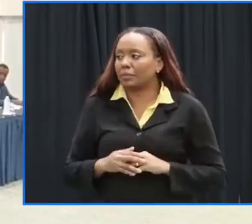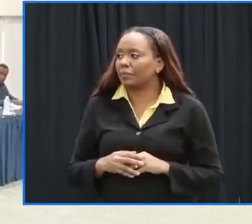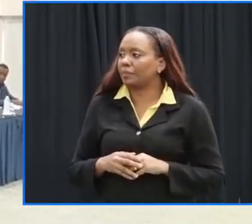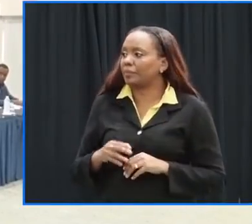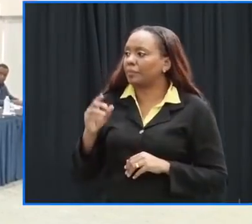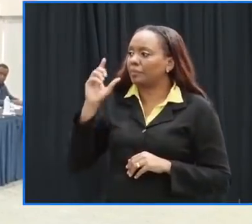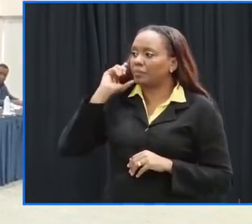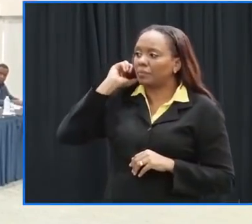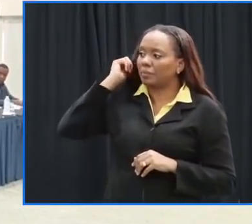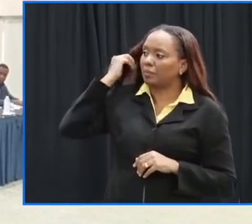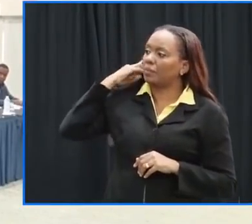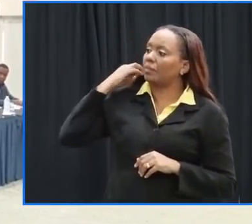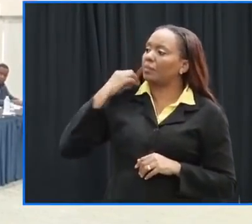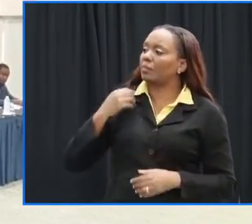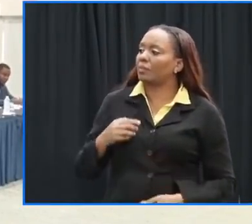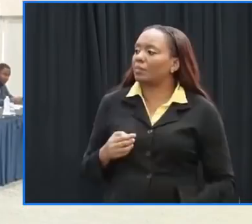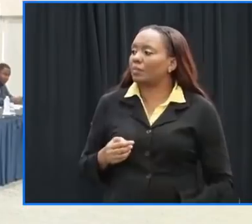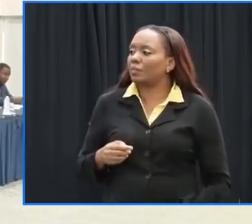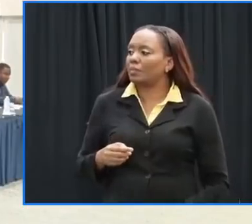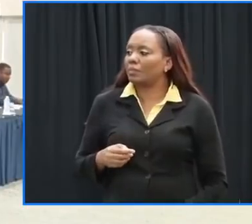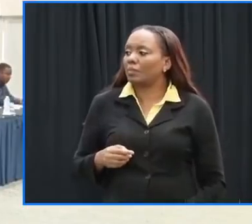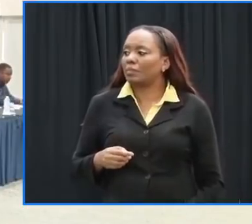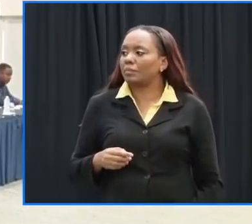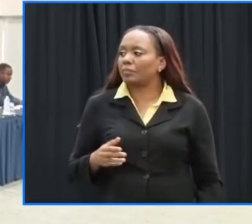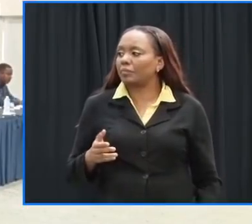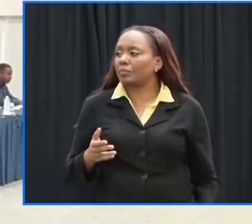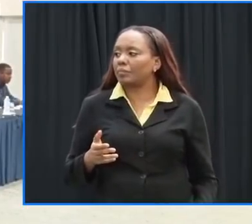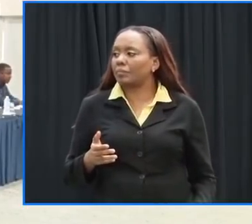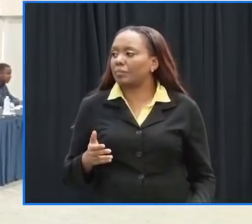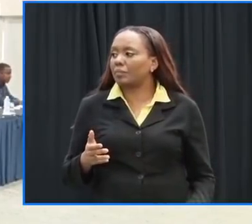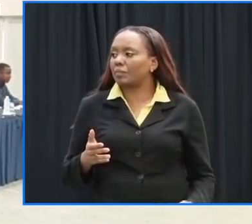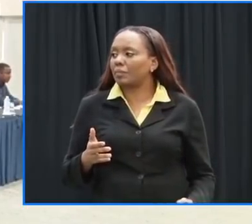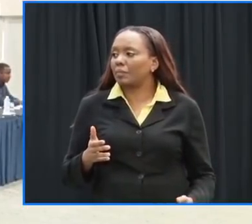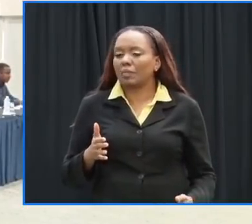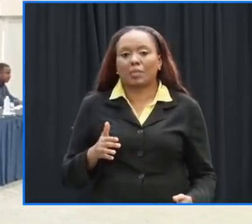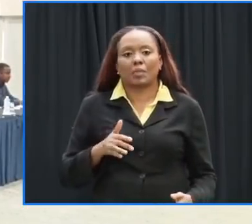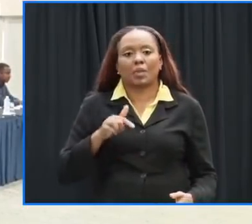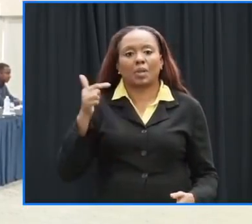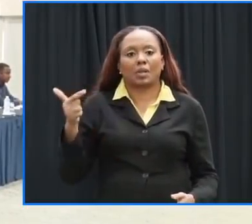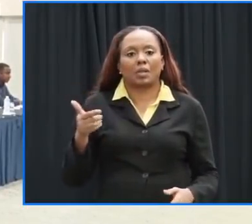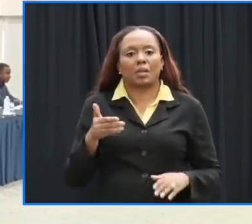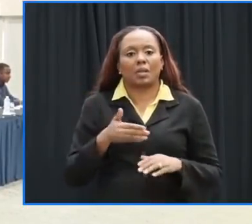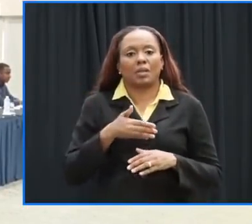next set of people to come will be who public works public works works prime minister